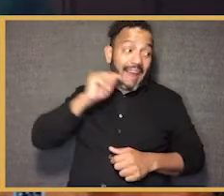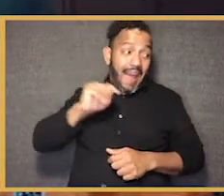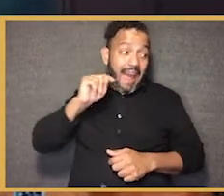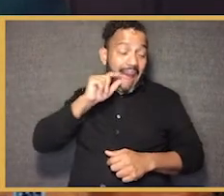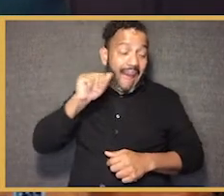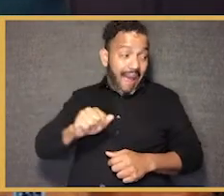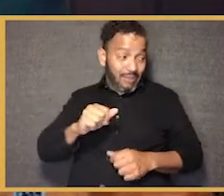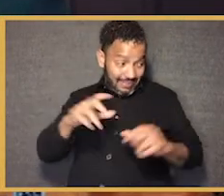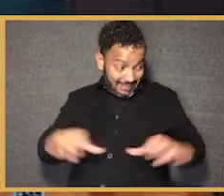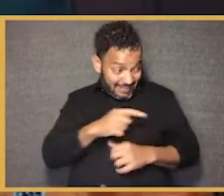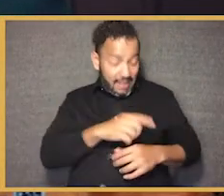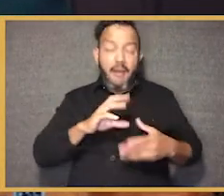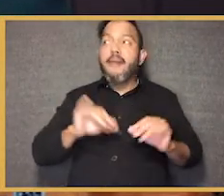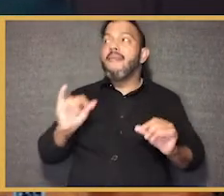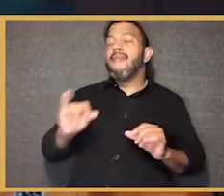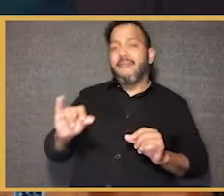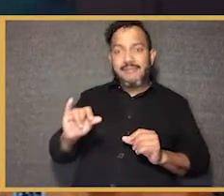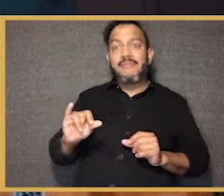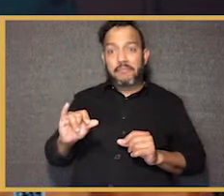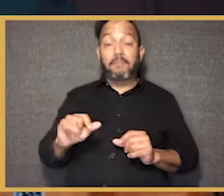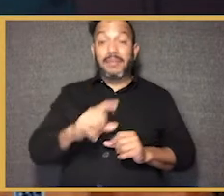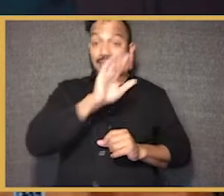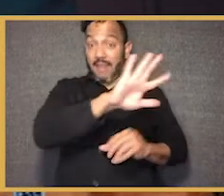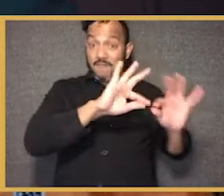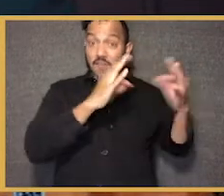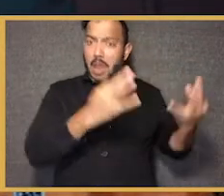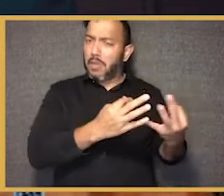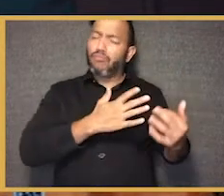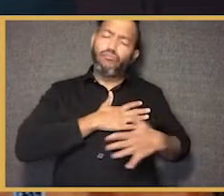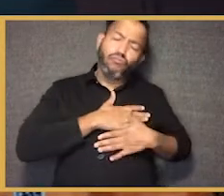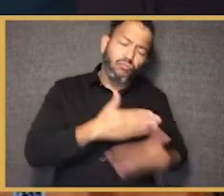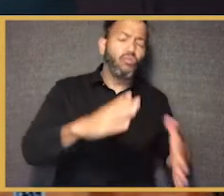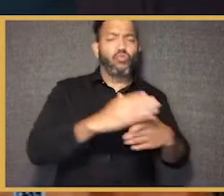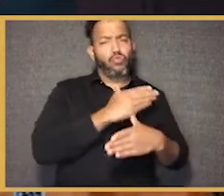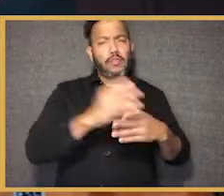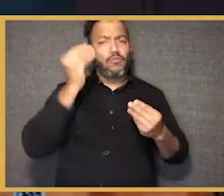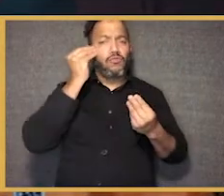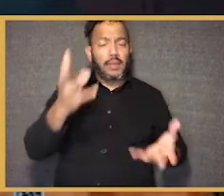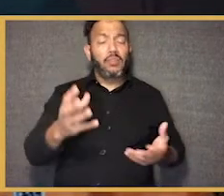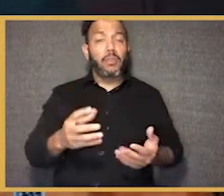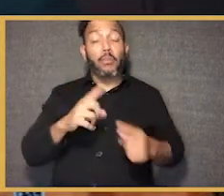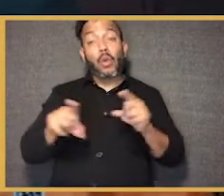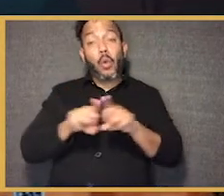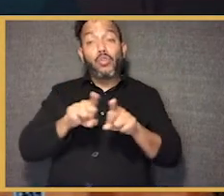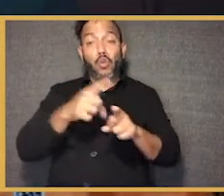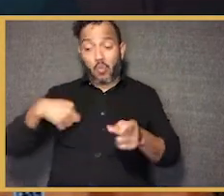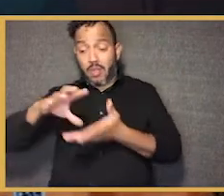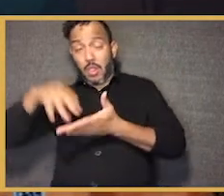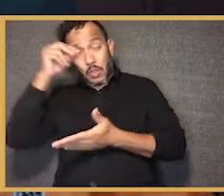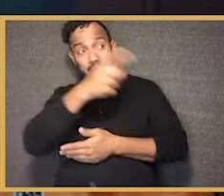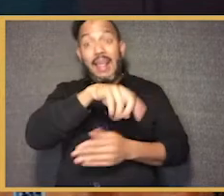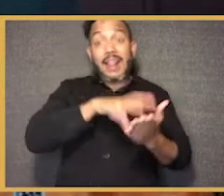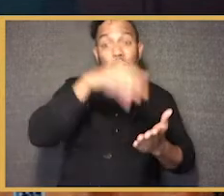experience. also have gotten to know this family and are very conscious that they have been very gracious. But I think it's also been